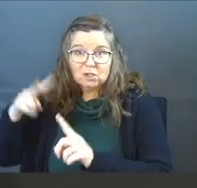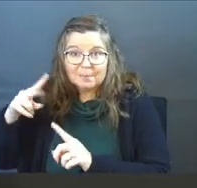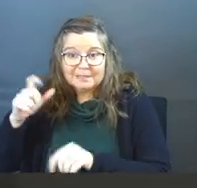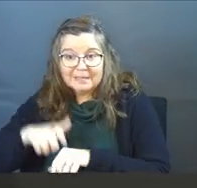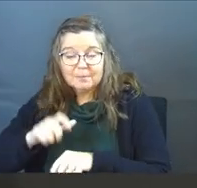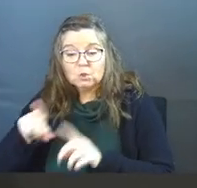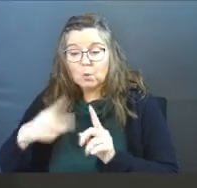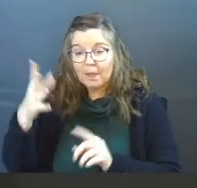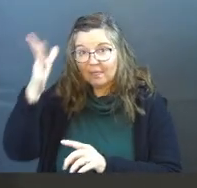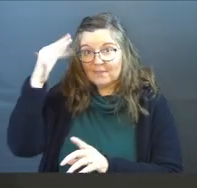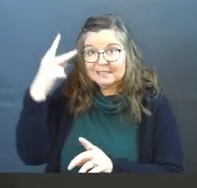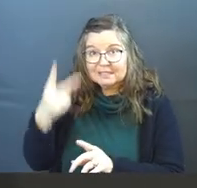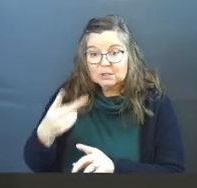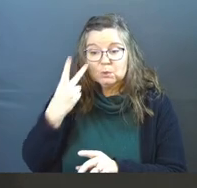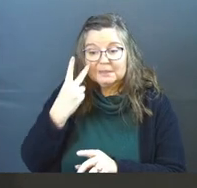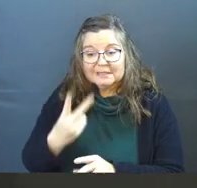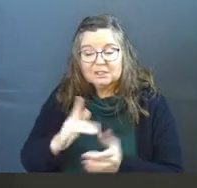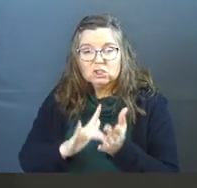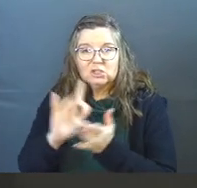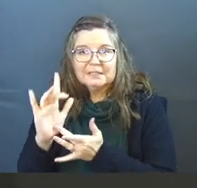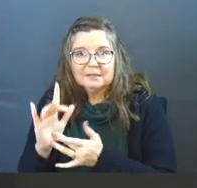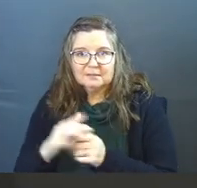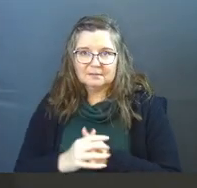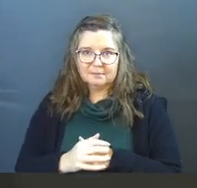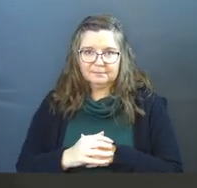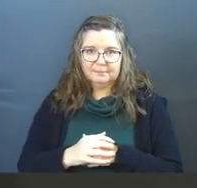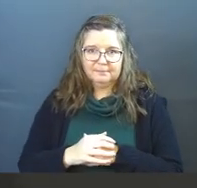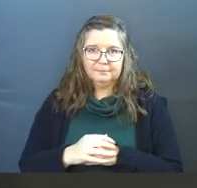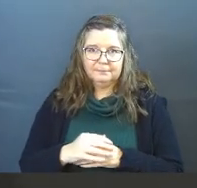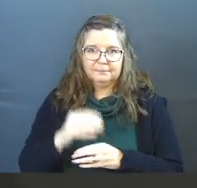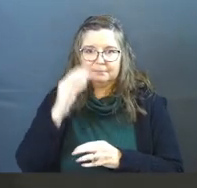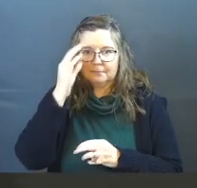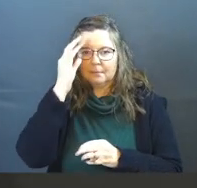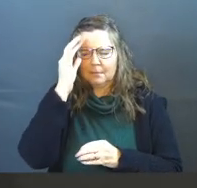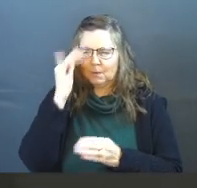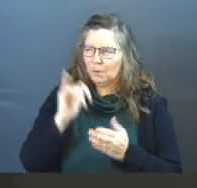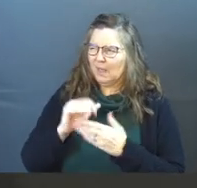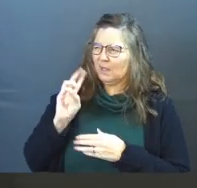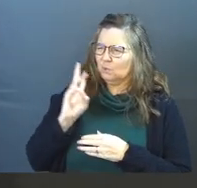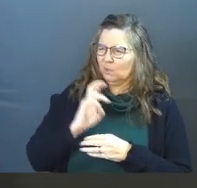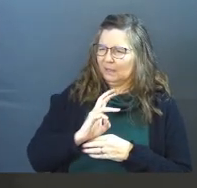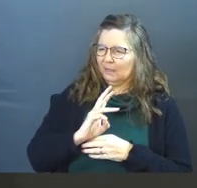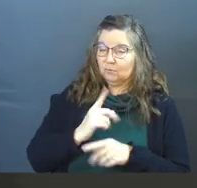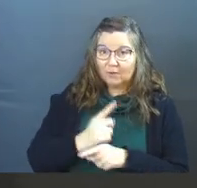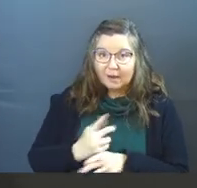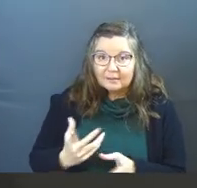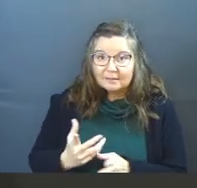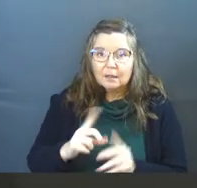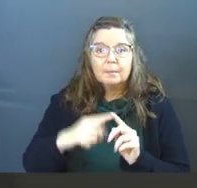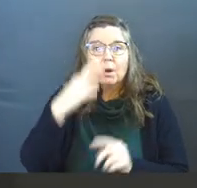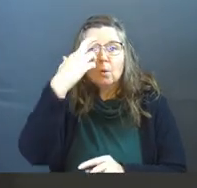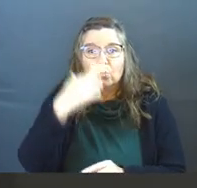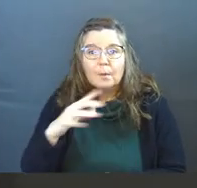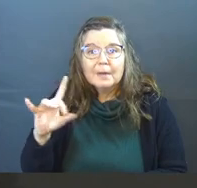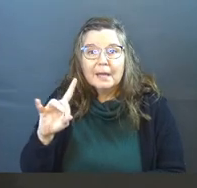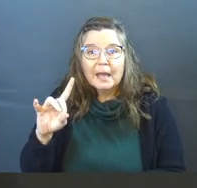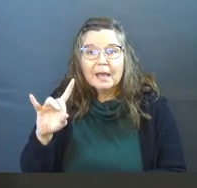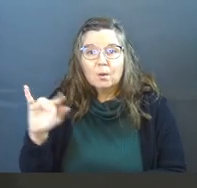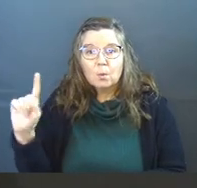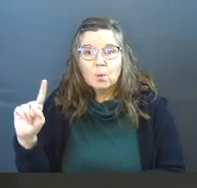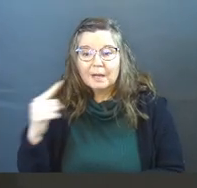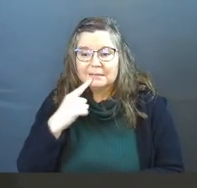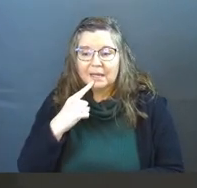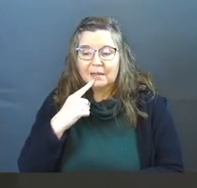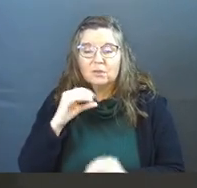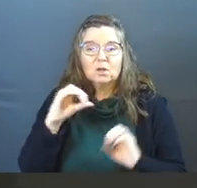So when the Father sees you, he sees Jesus. Well, that's weird, right? But Romans 8 verse 1 says,